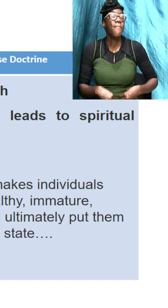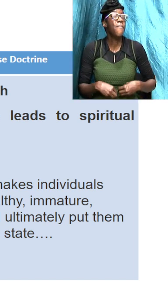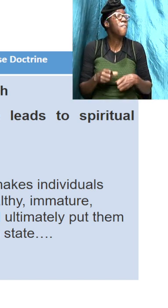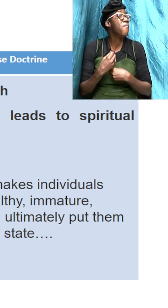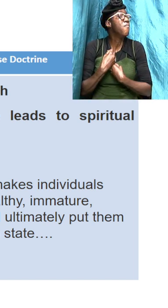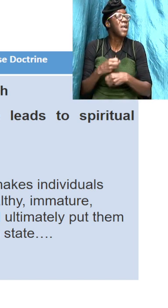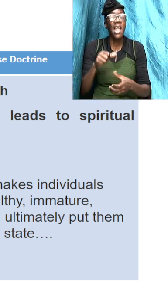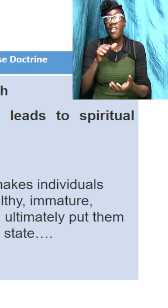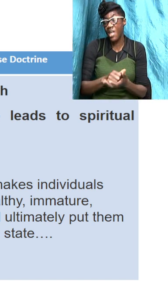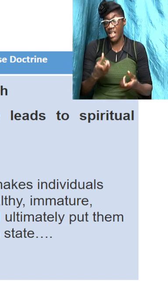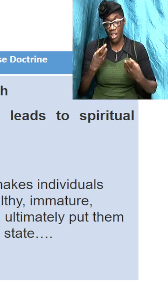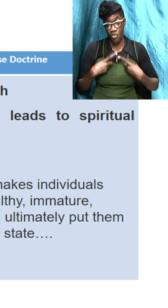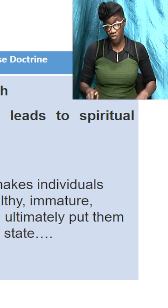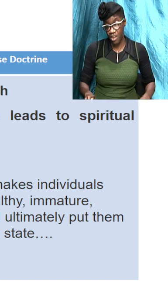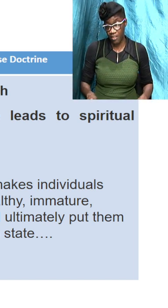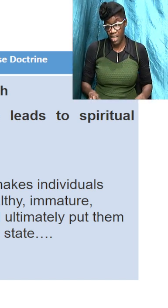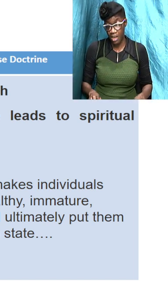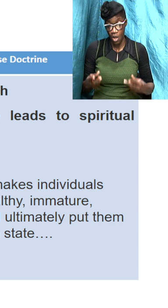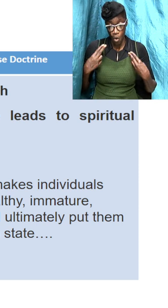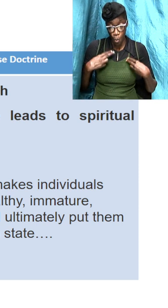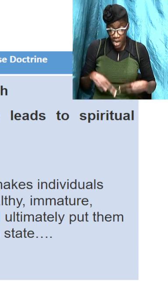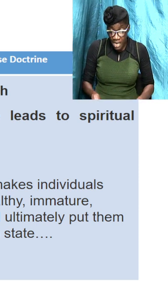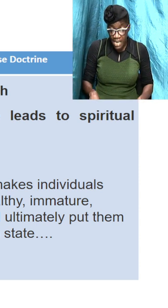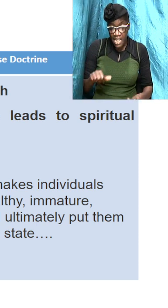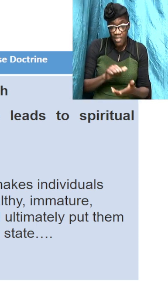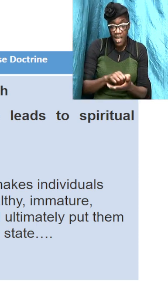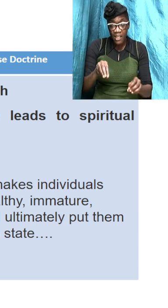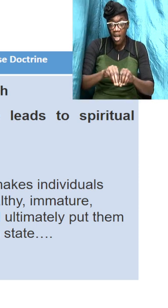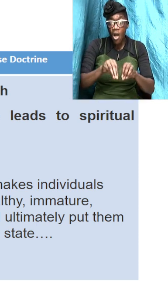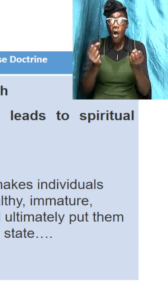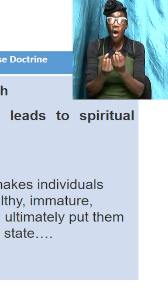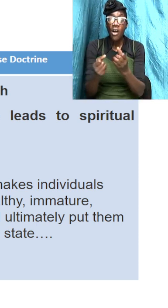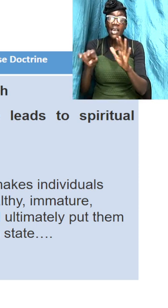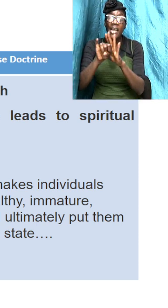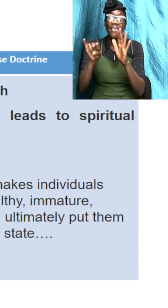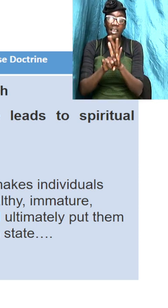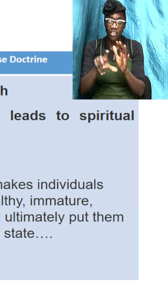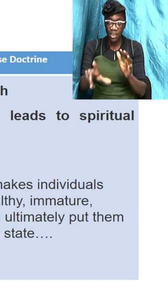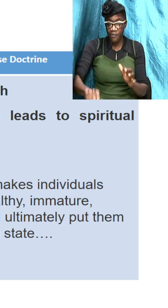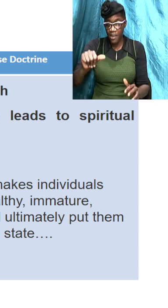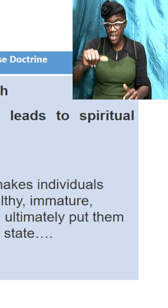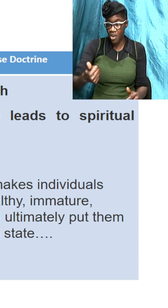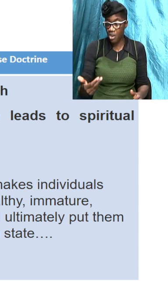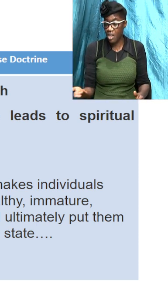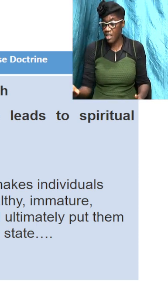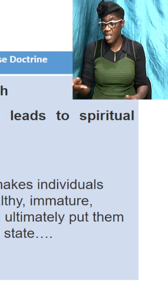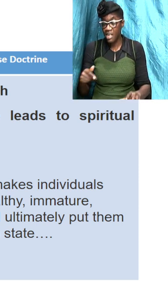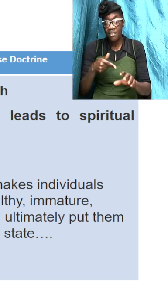but then while they are in that organization they find out that some other things start happening